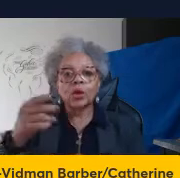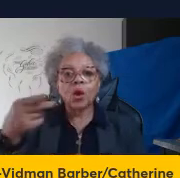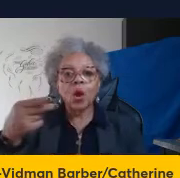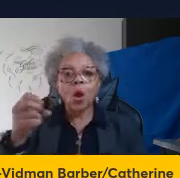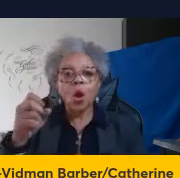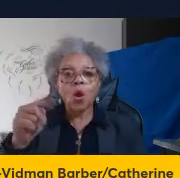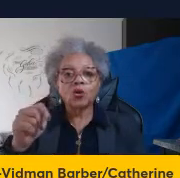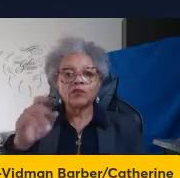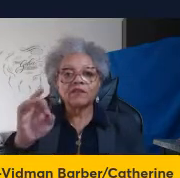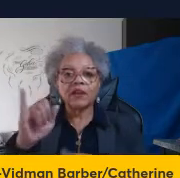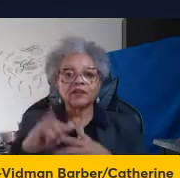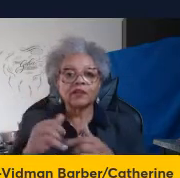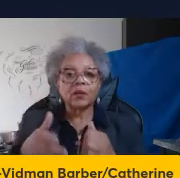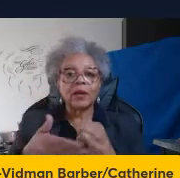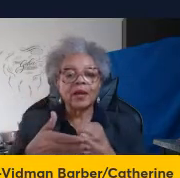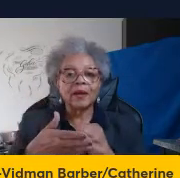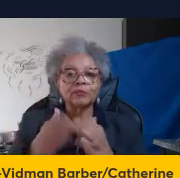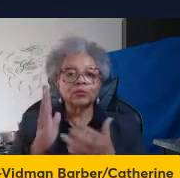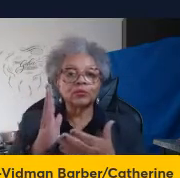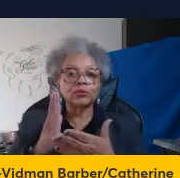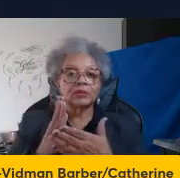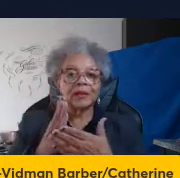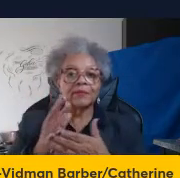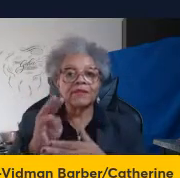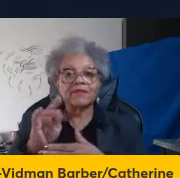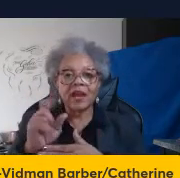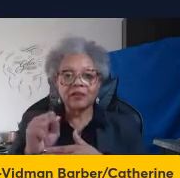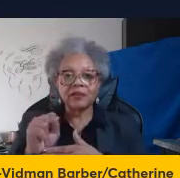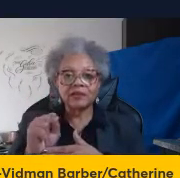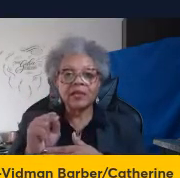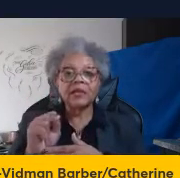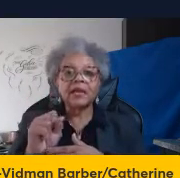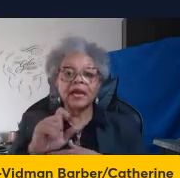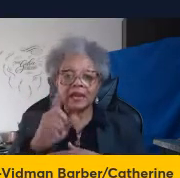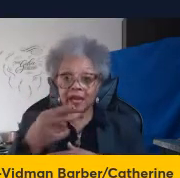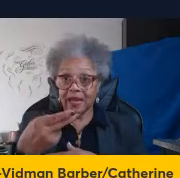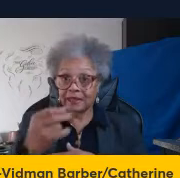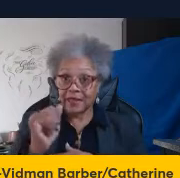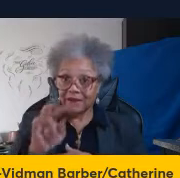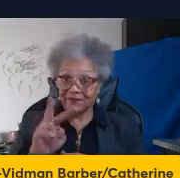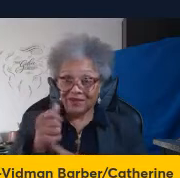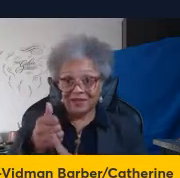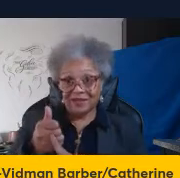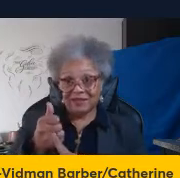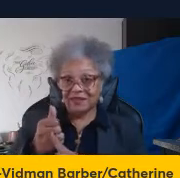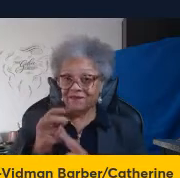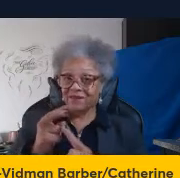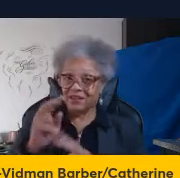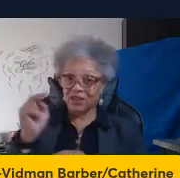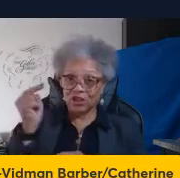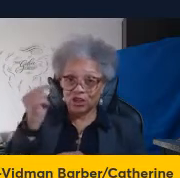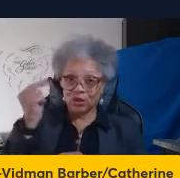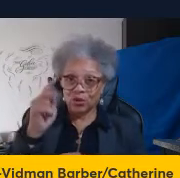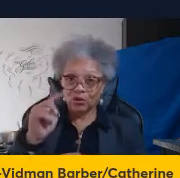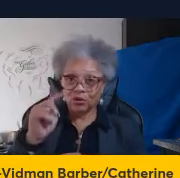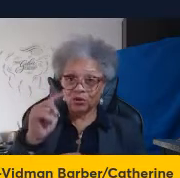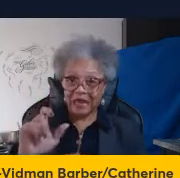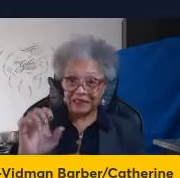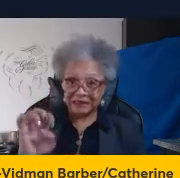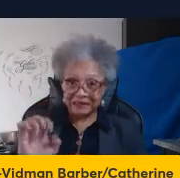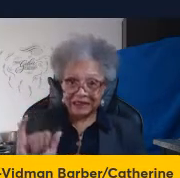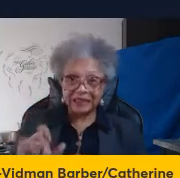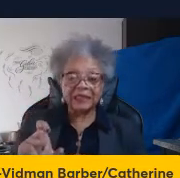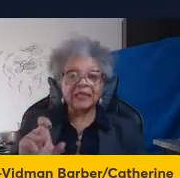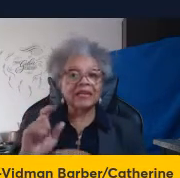to help get rid of the virus, but they're, in fact, neurotoxic. And, indeed, HIV is itself neurotoxic. Many of the viral proteins are directly